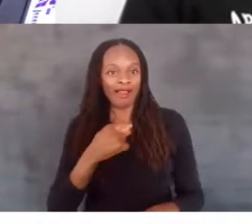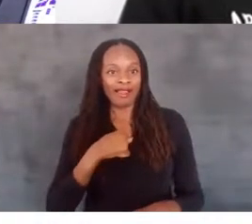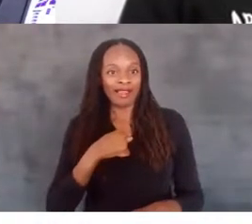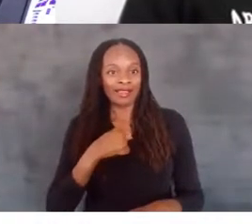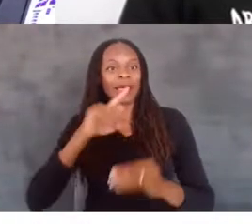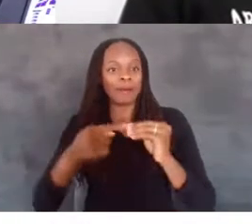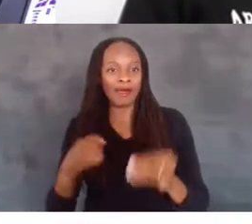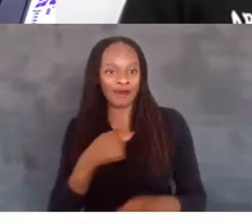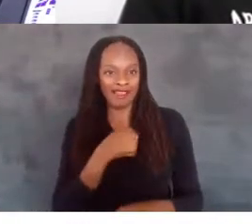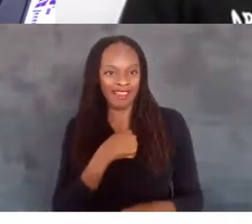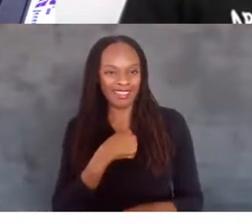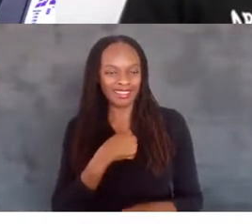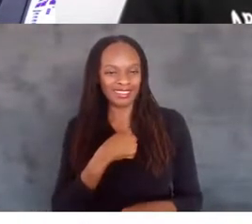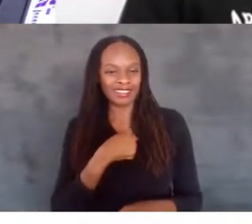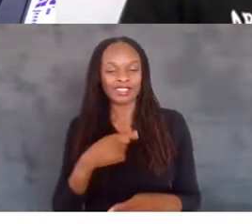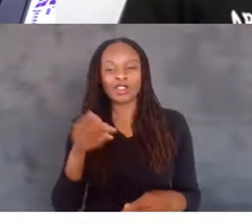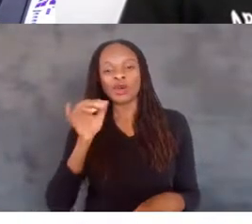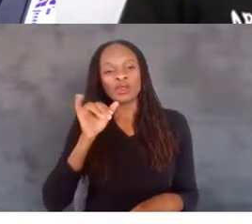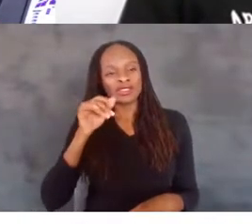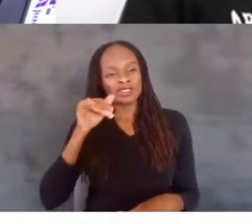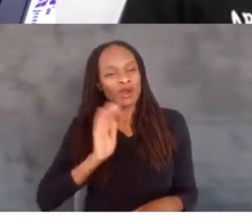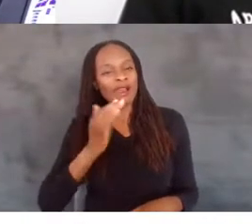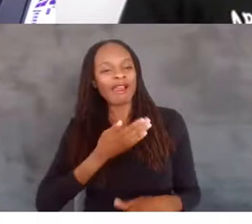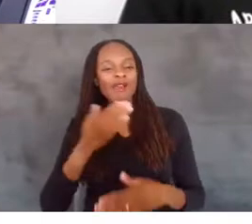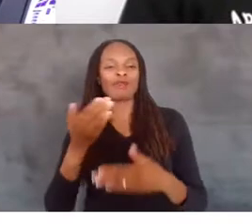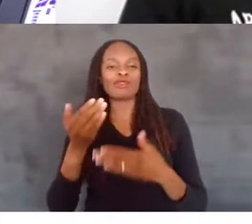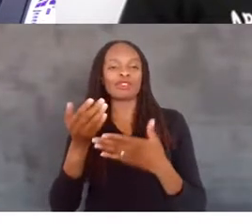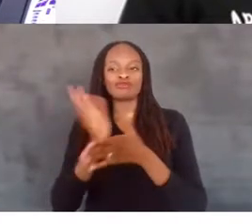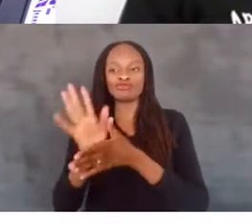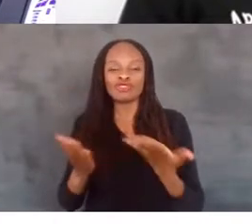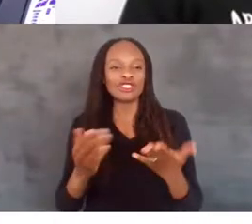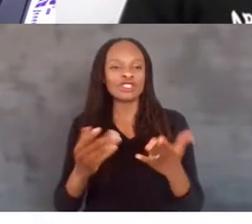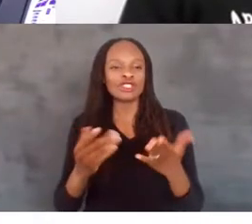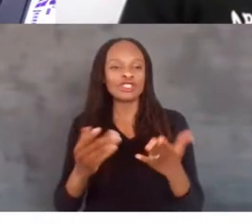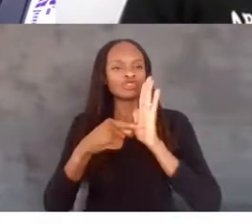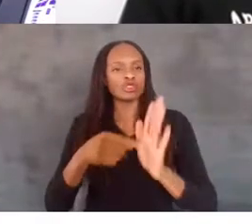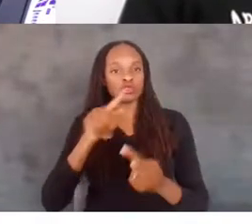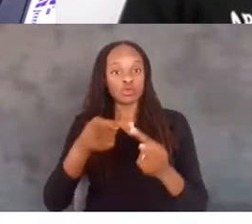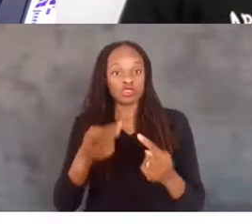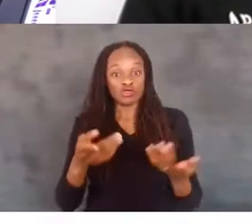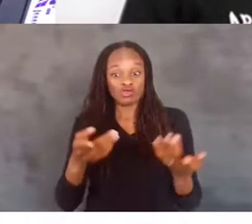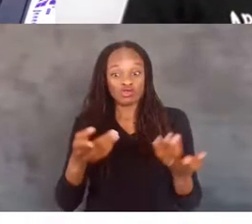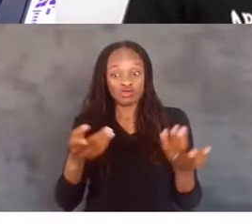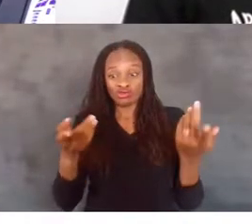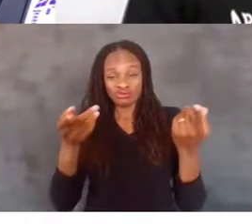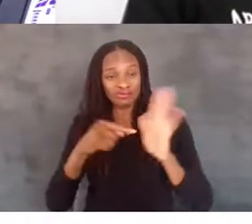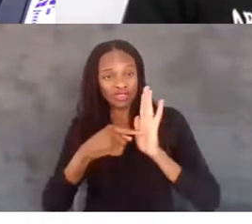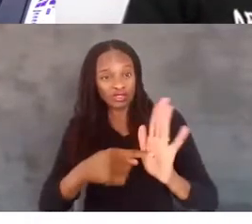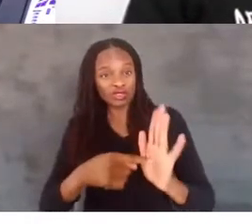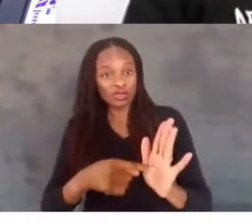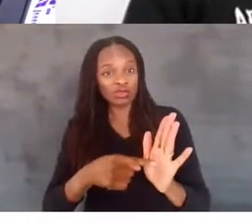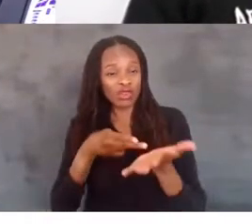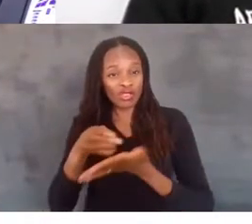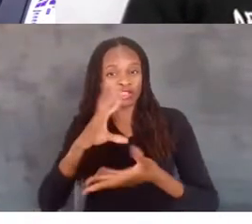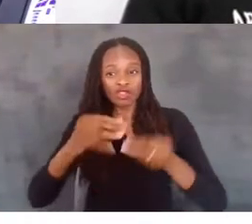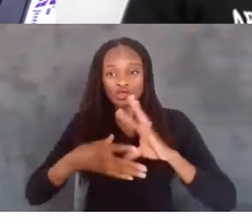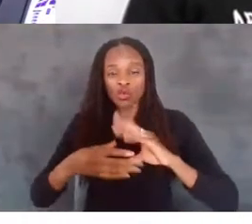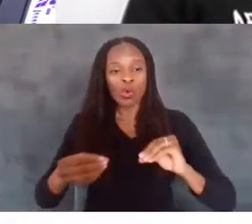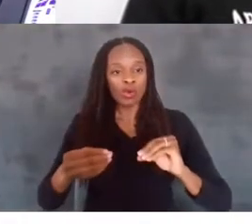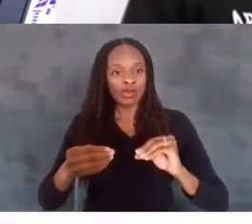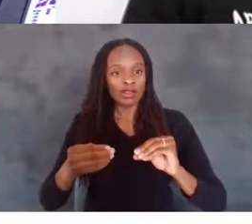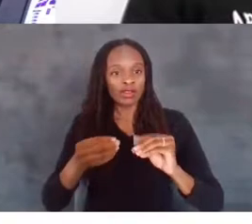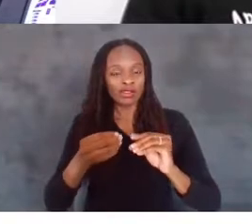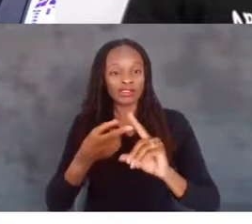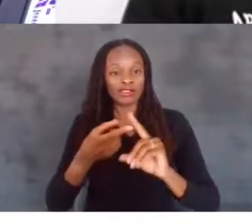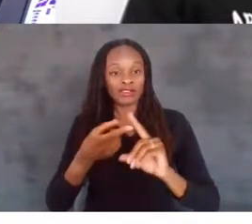of how when we tell authentic stories about people with disabilities told by the disability community, we change the global